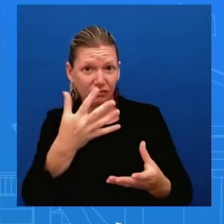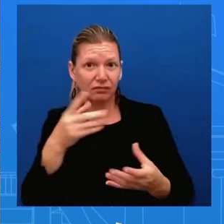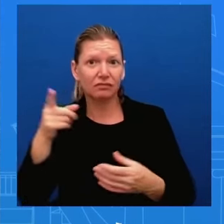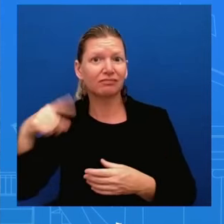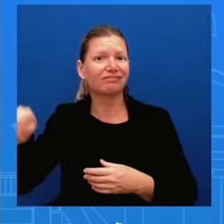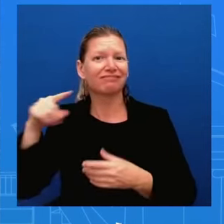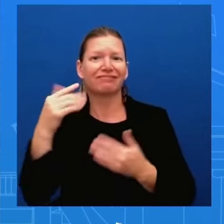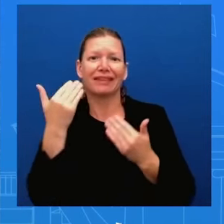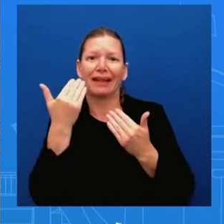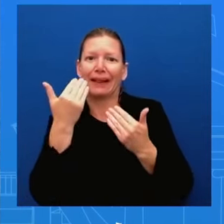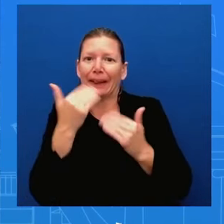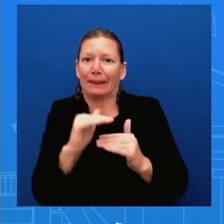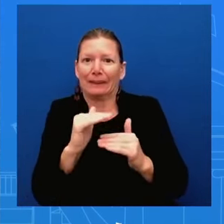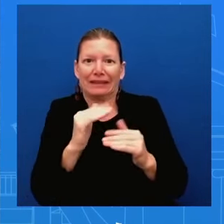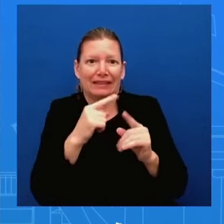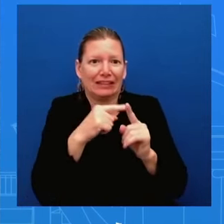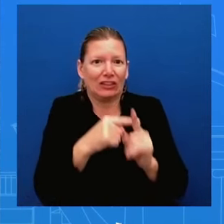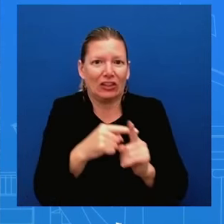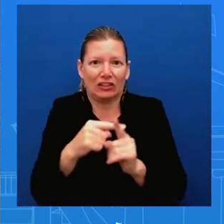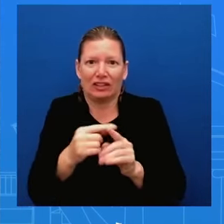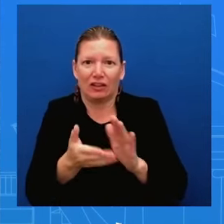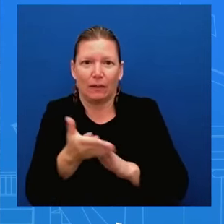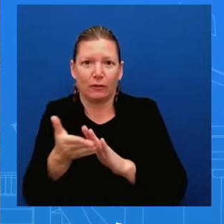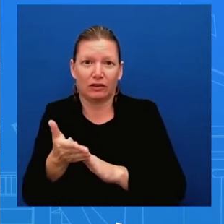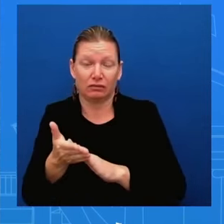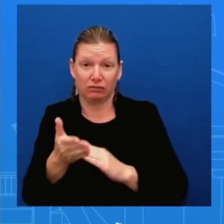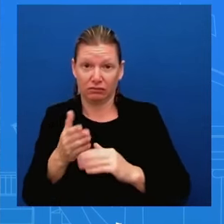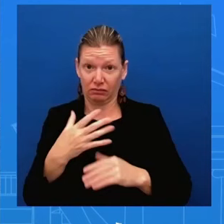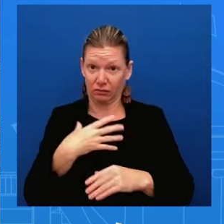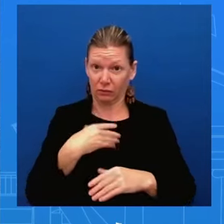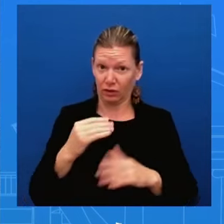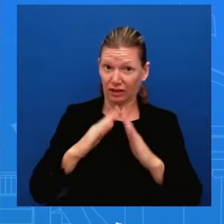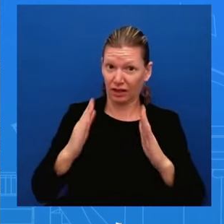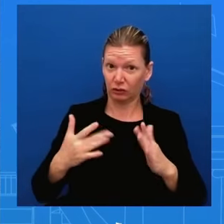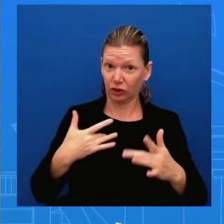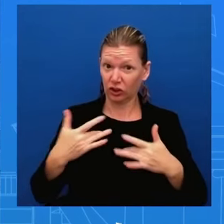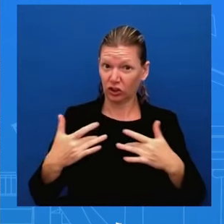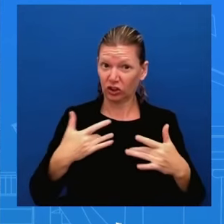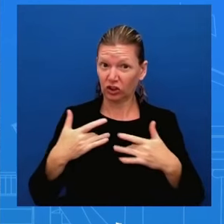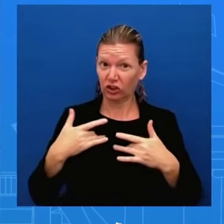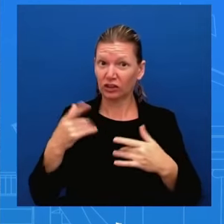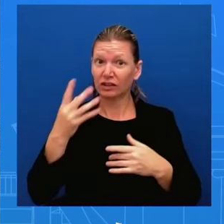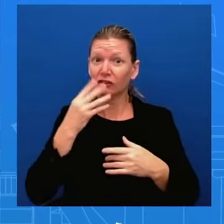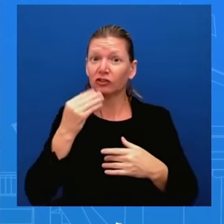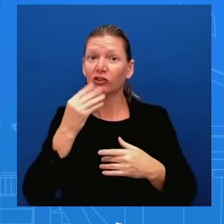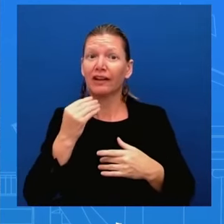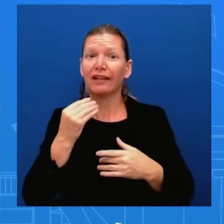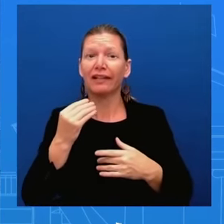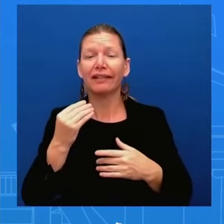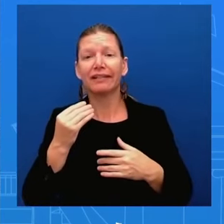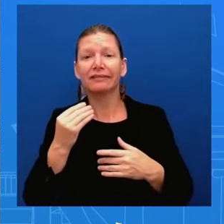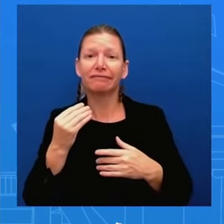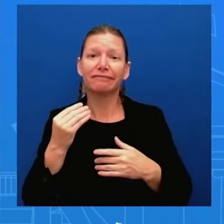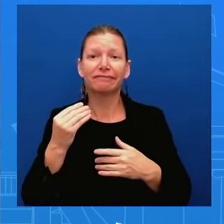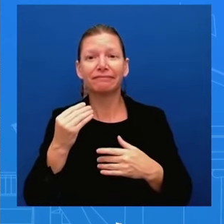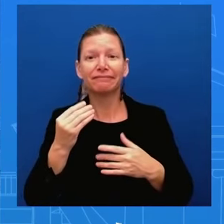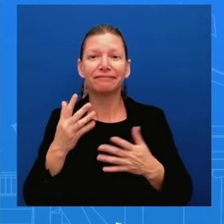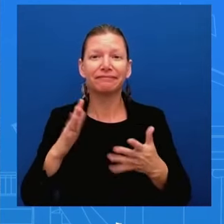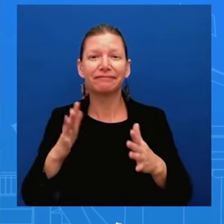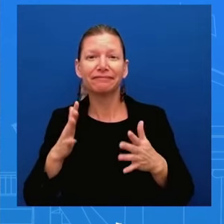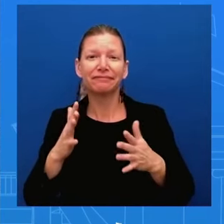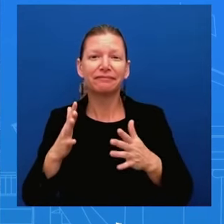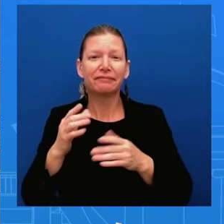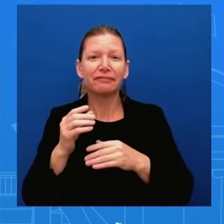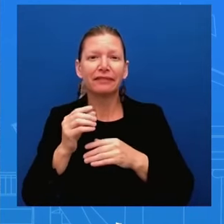israel is making a very incremental sort of encouraging into rafa to make it harder for you guys to